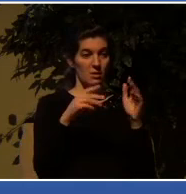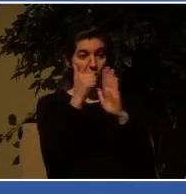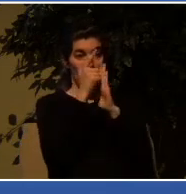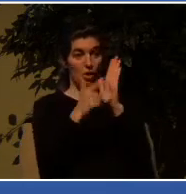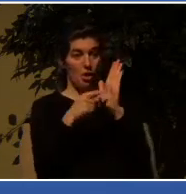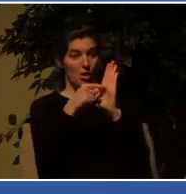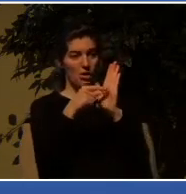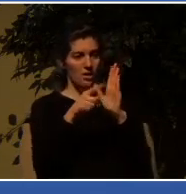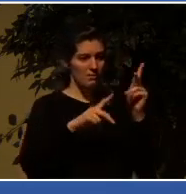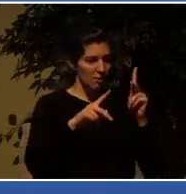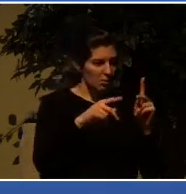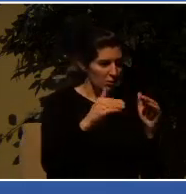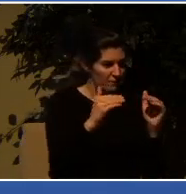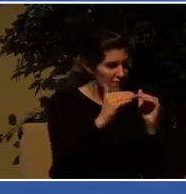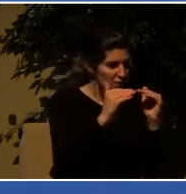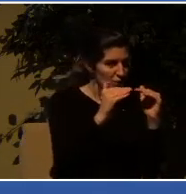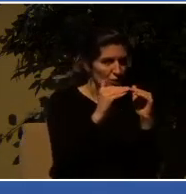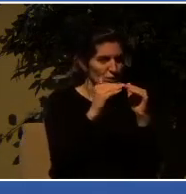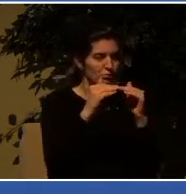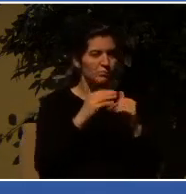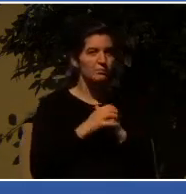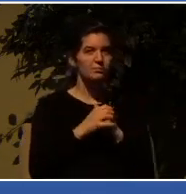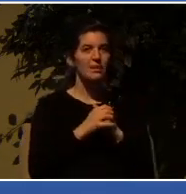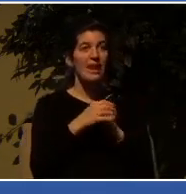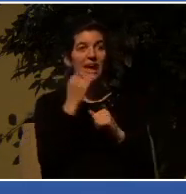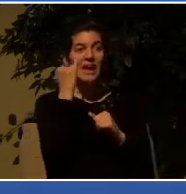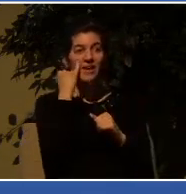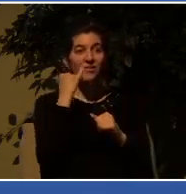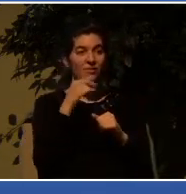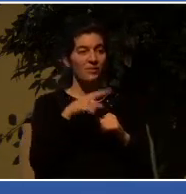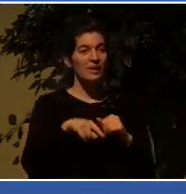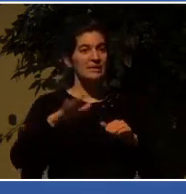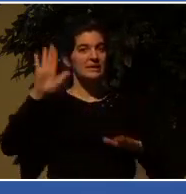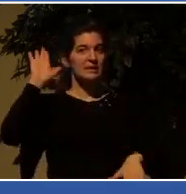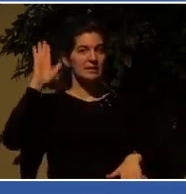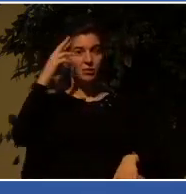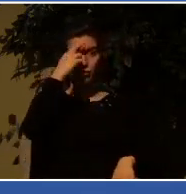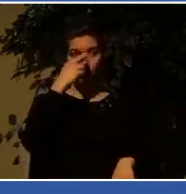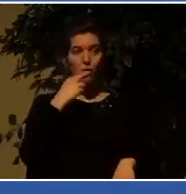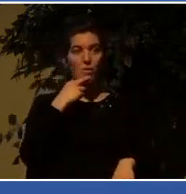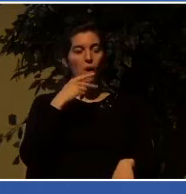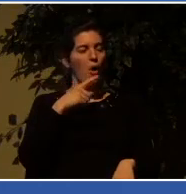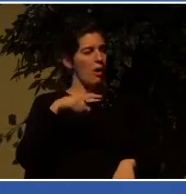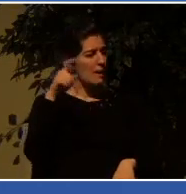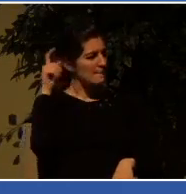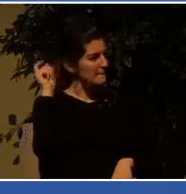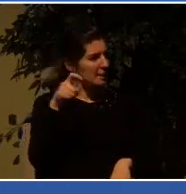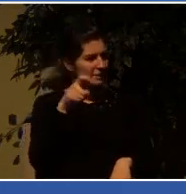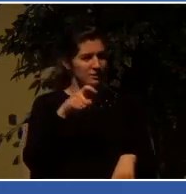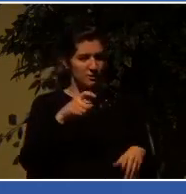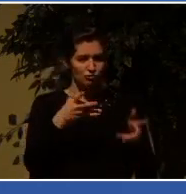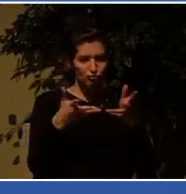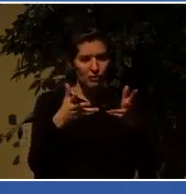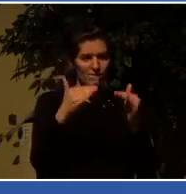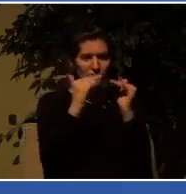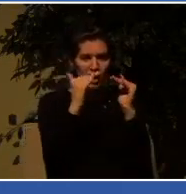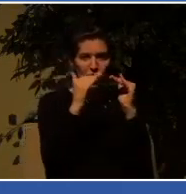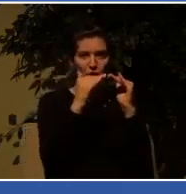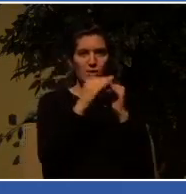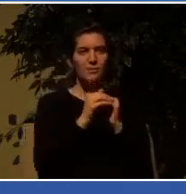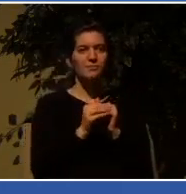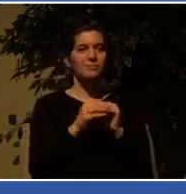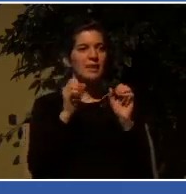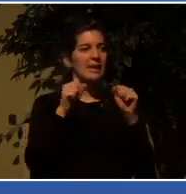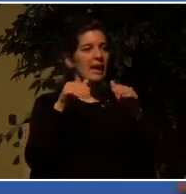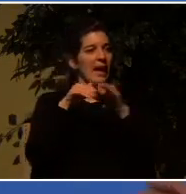if they were Roman citizens. And so you had access to due process, you had access to a fair defense,